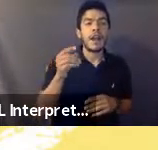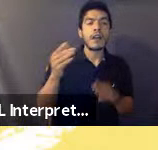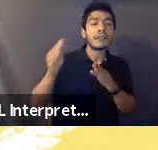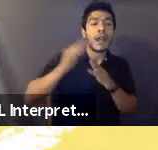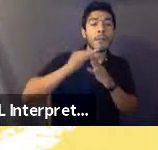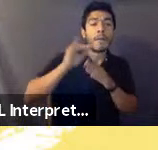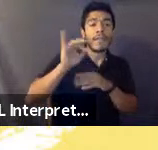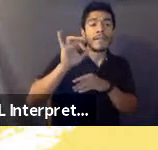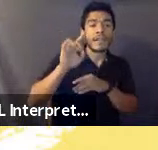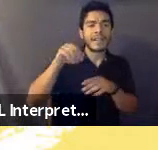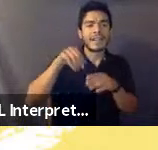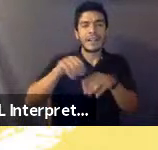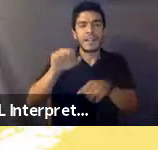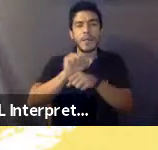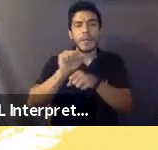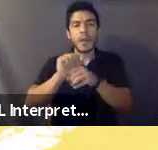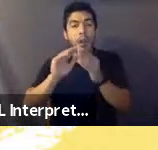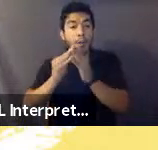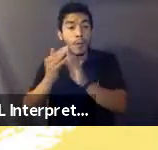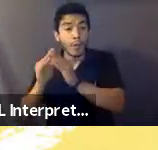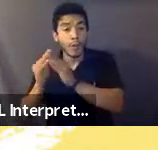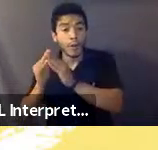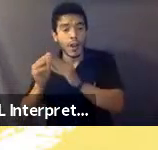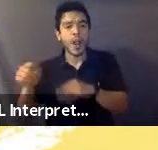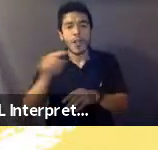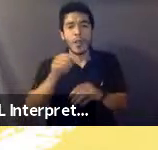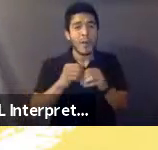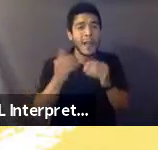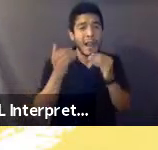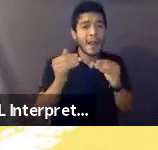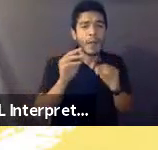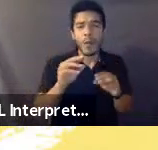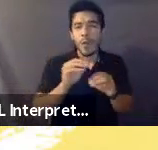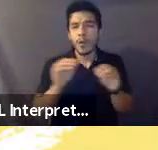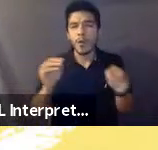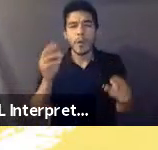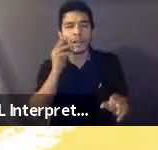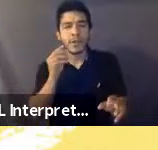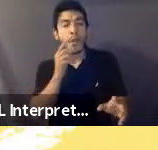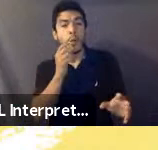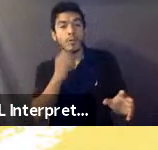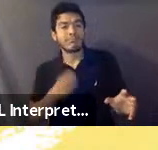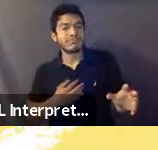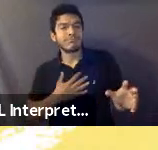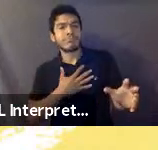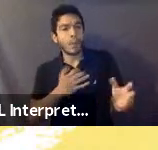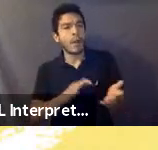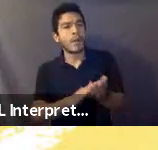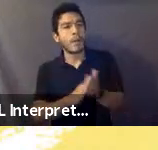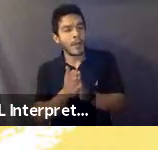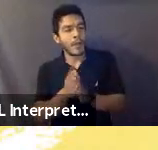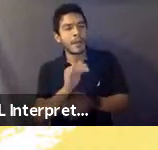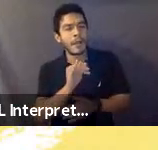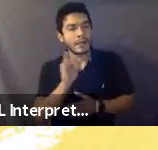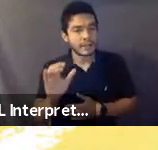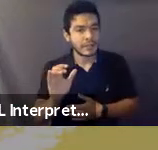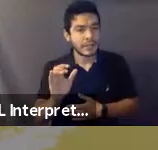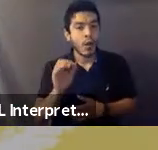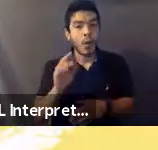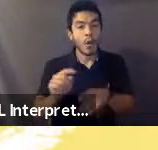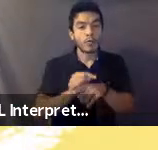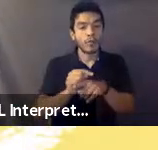community, and those with limited or no experience who were aspiring to become intimacy coordinators or trainers.